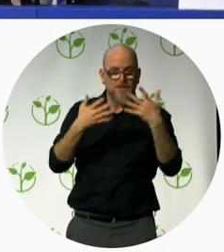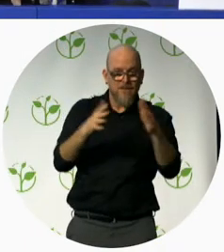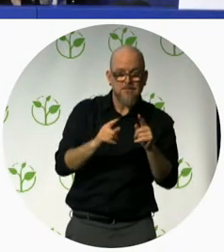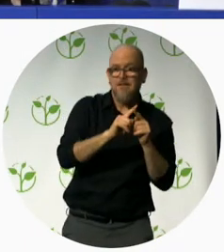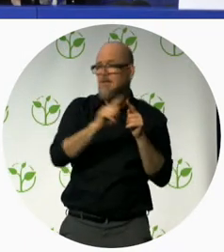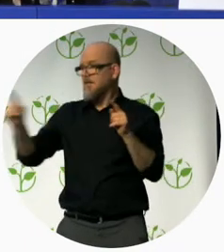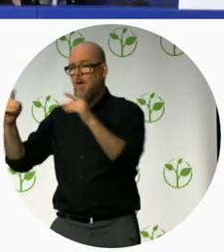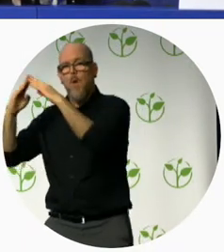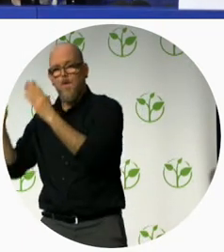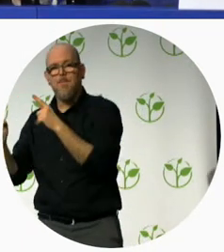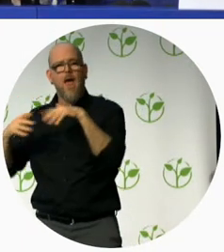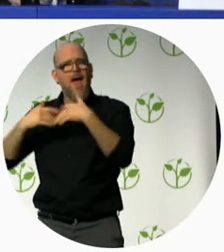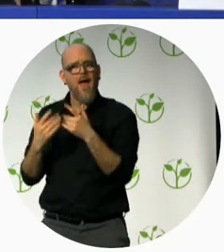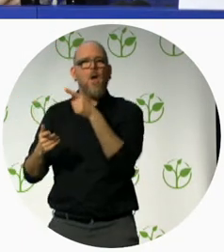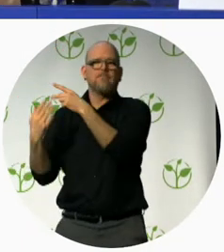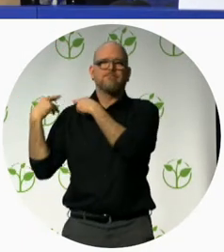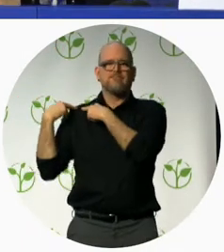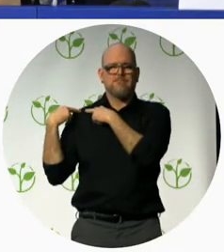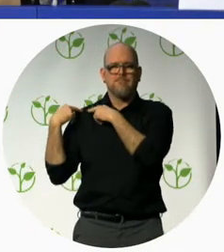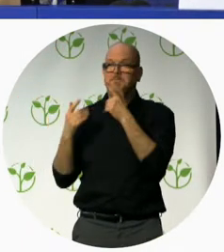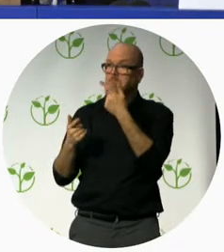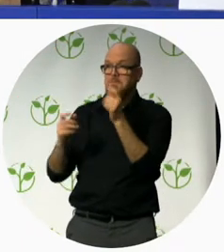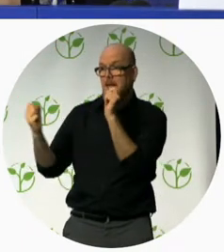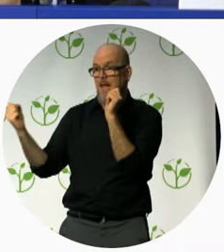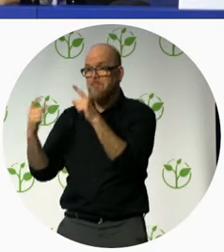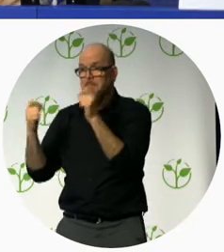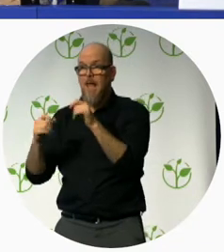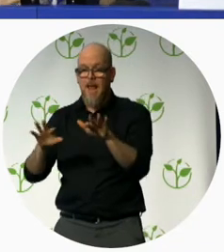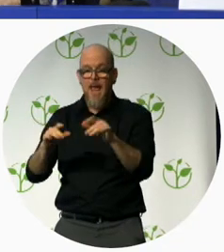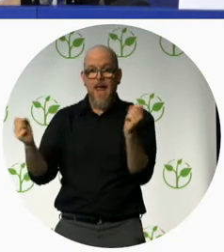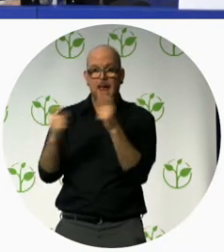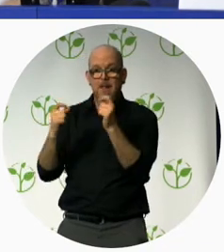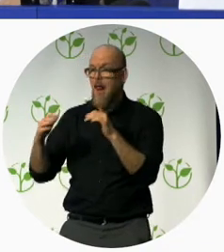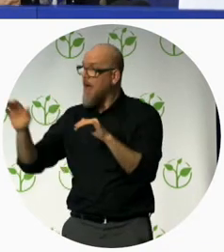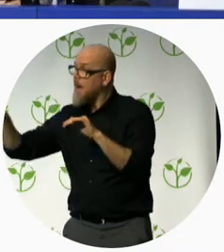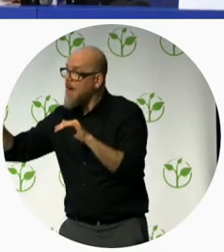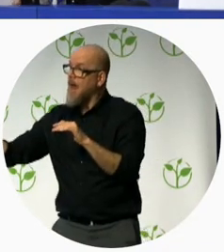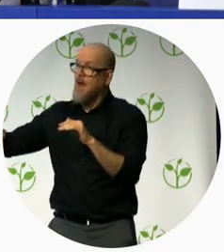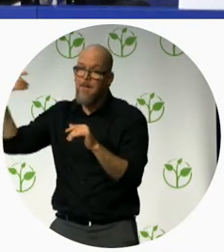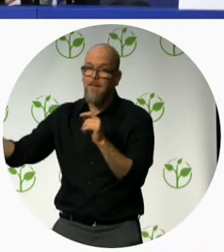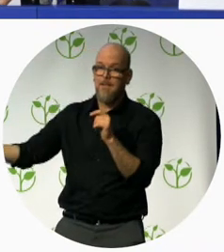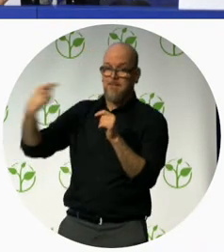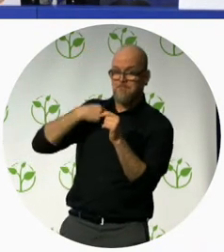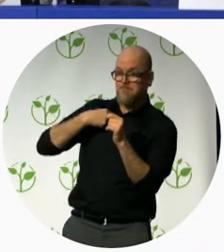website by email as well as through exchange of text messages according to the patient's specific needs